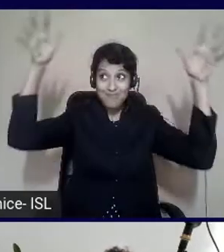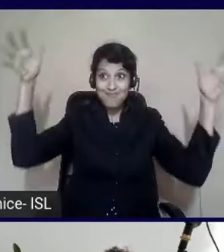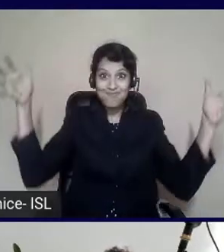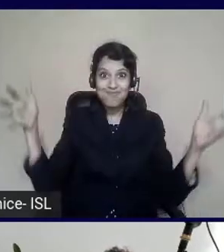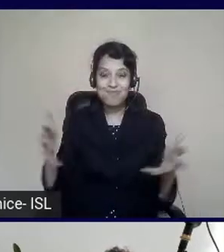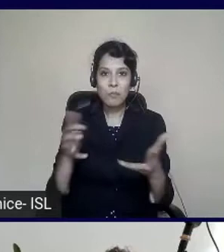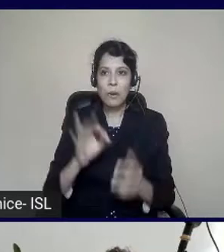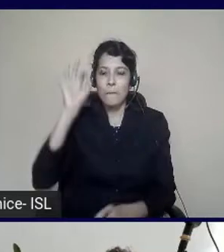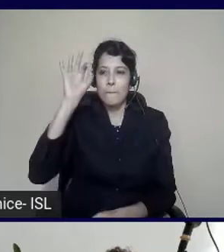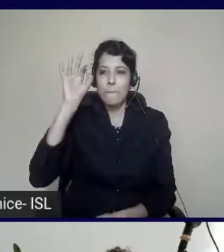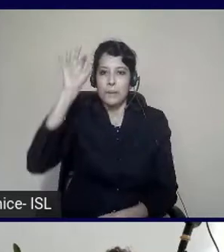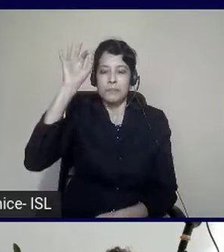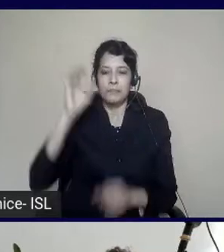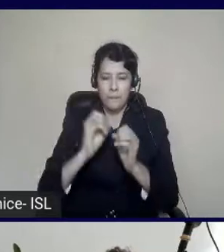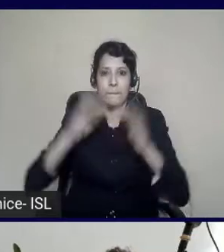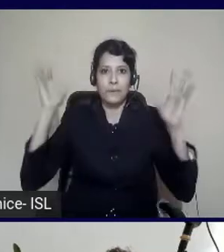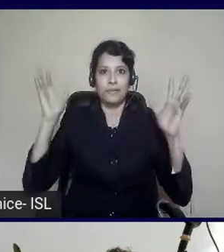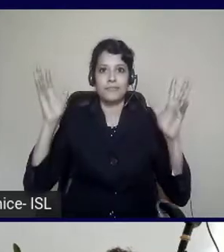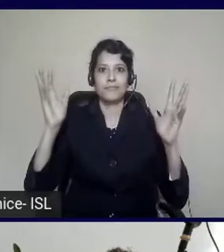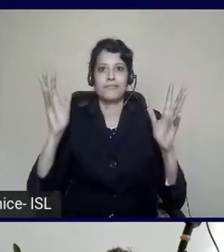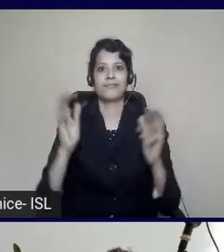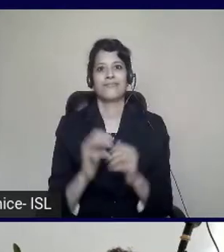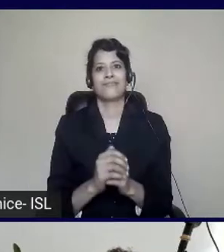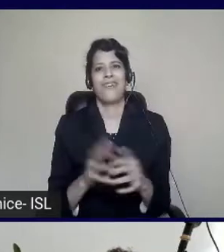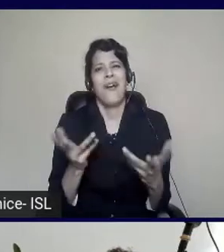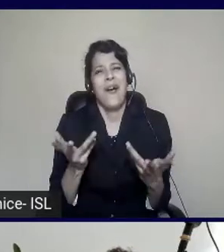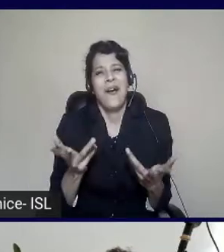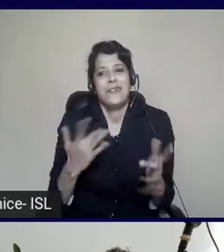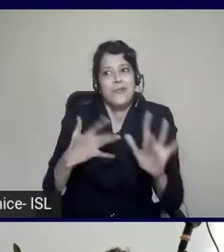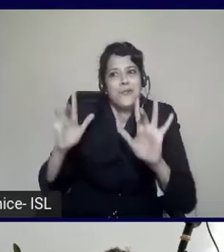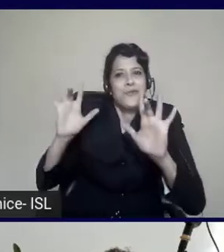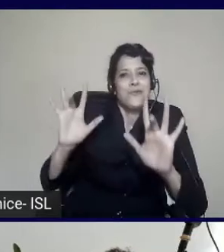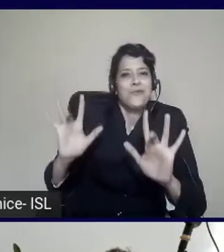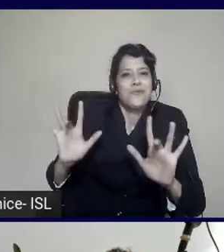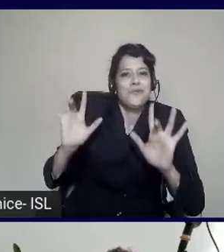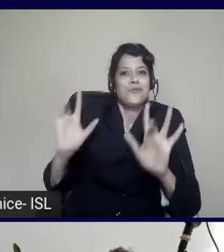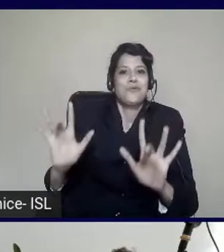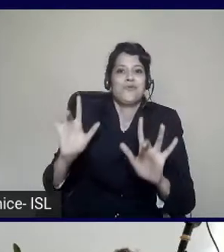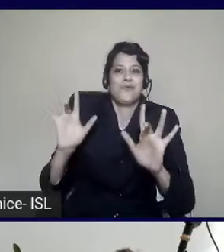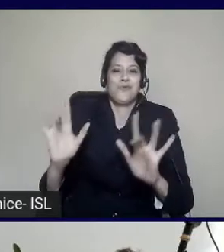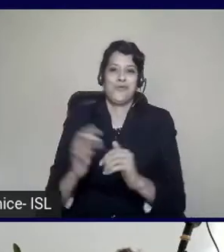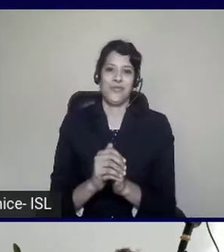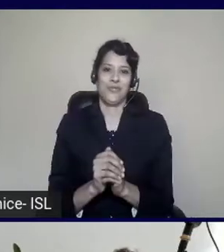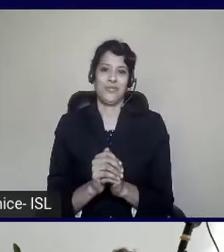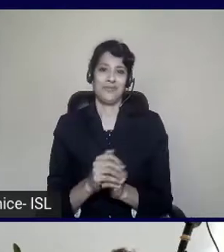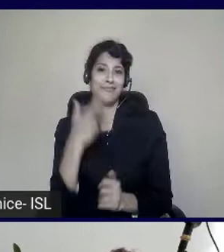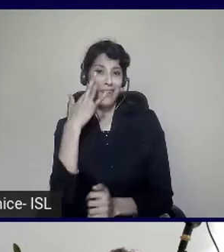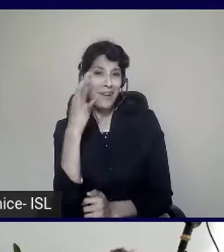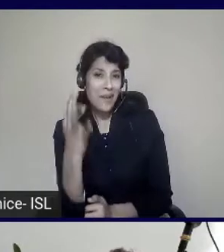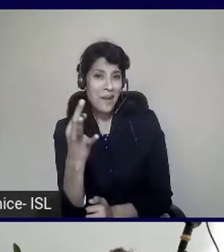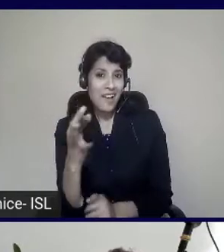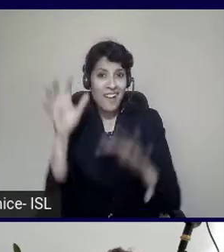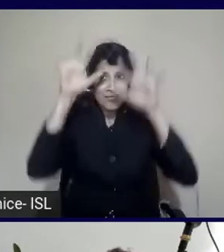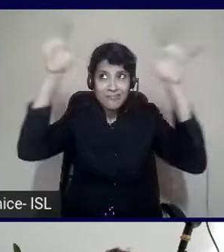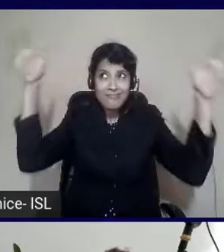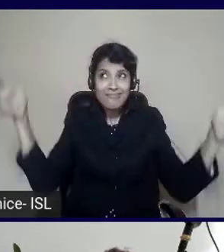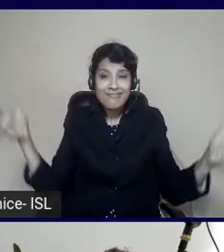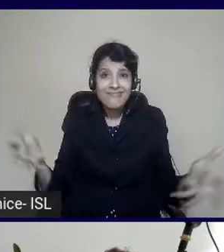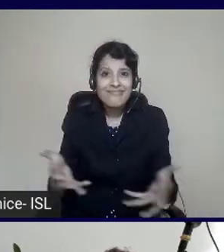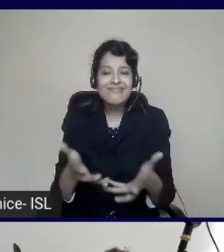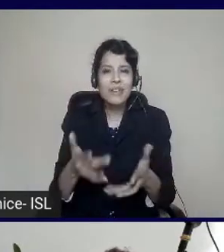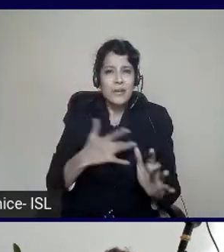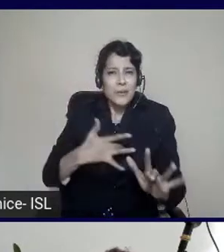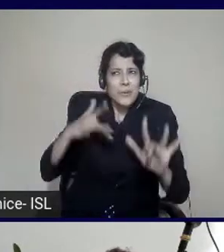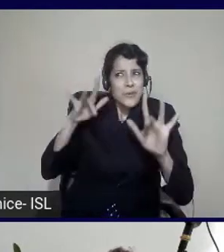we're going to look at ways to slay the hydra. So important to understand what the empathy bubble is. Now, the empathy